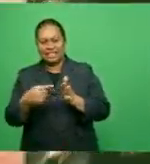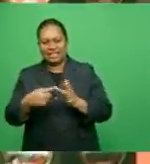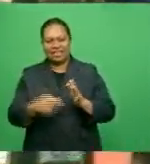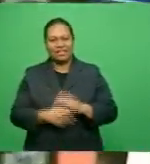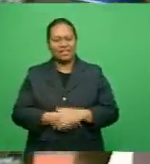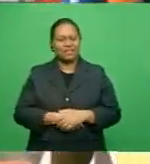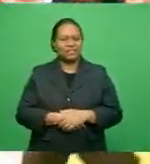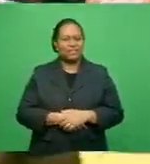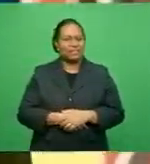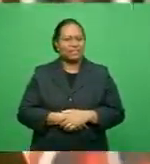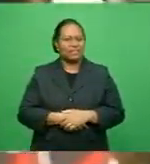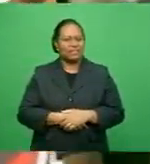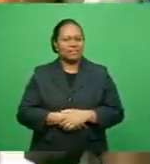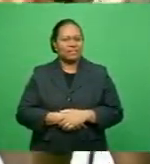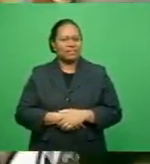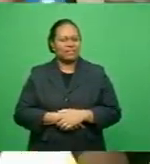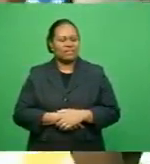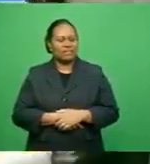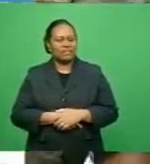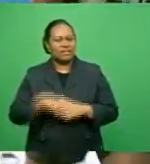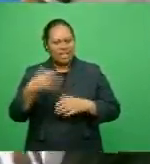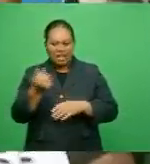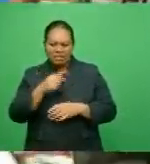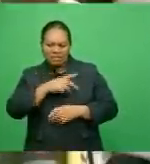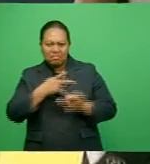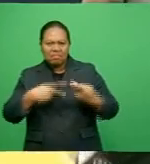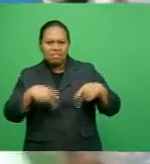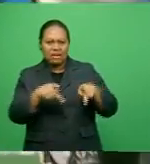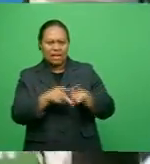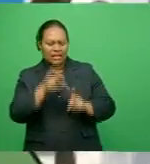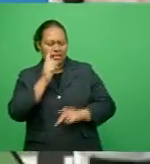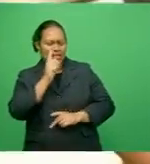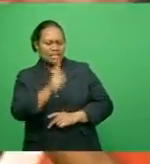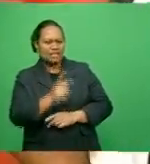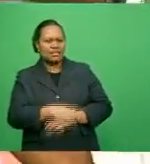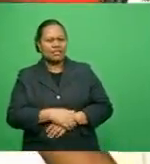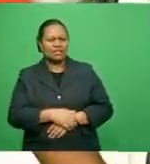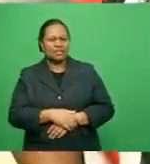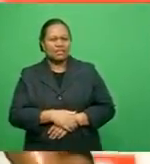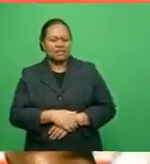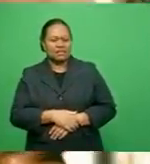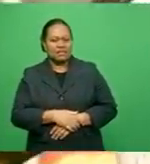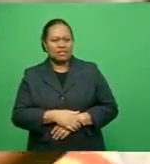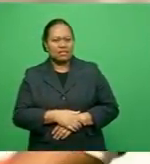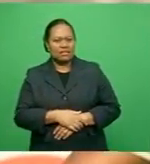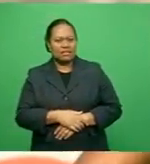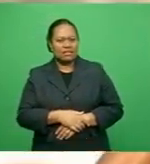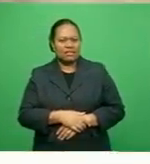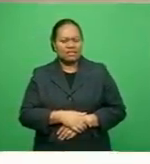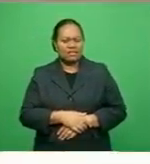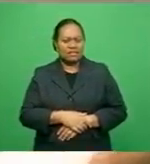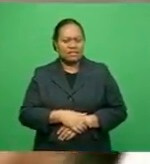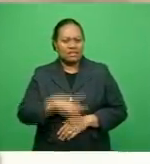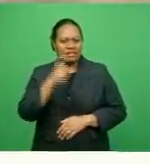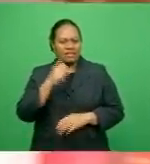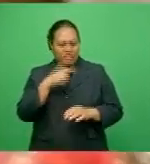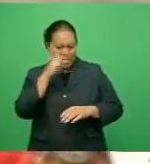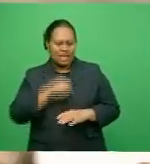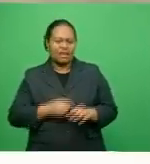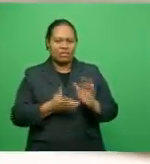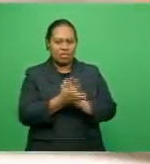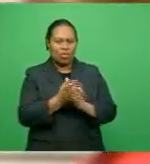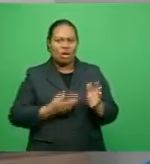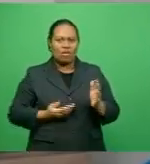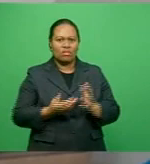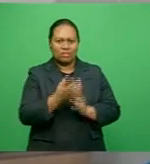effort and I see all over the place especially with Kitye that you know he's never beaten. Somebody might hand him off they might bump him they might not